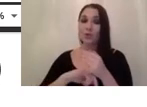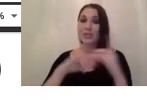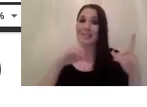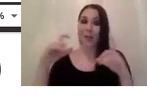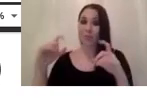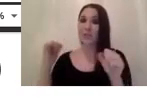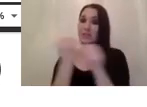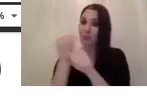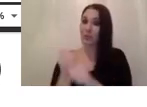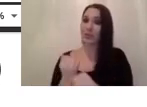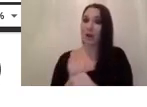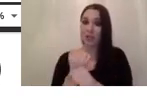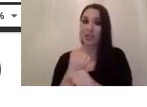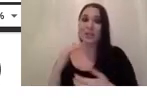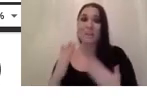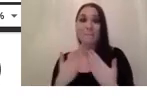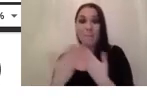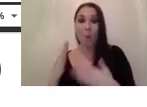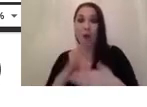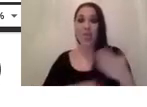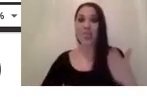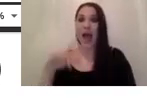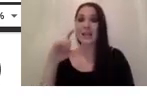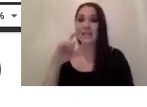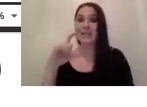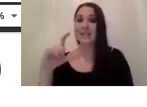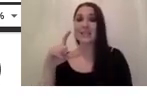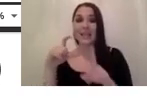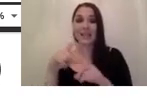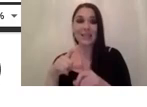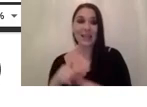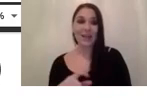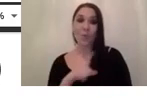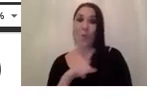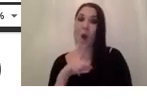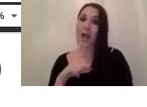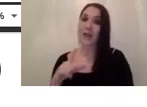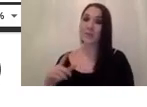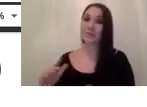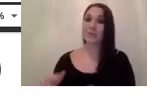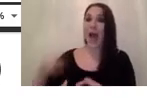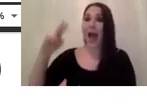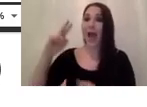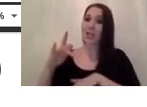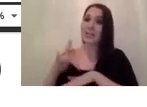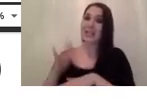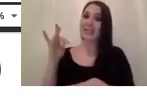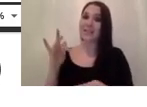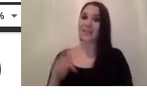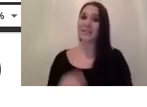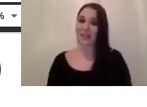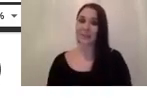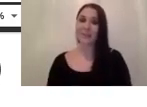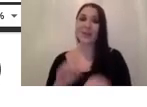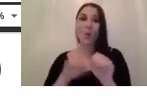one of the reasons is is uh actually because of the higher sensitivity activity and uh in quantum efficiency